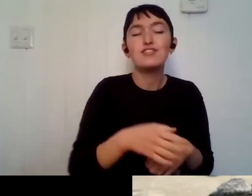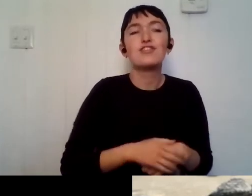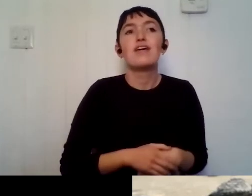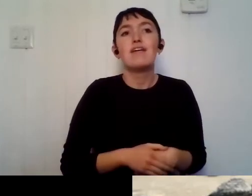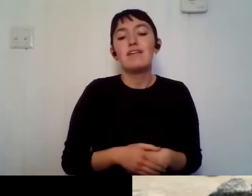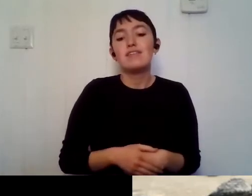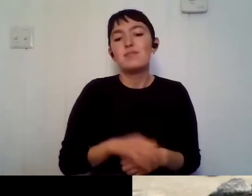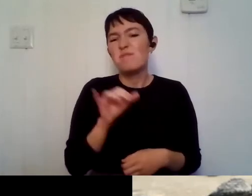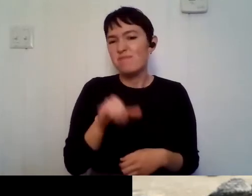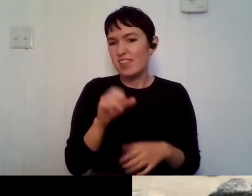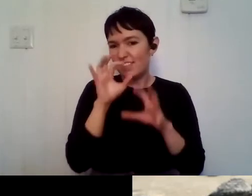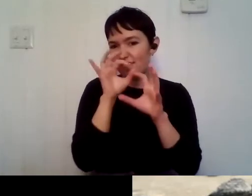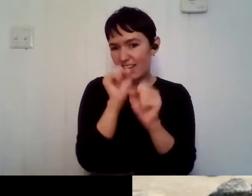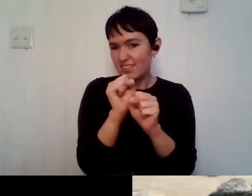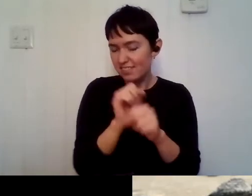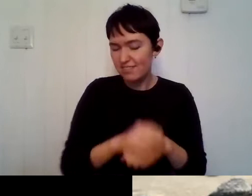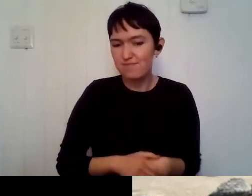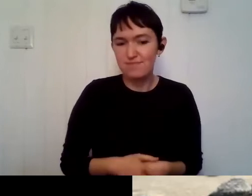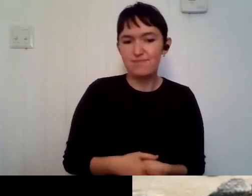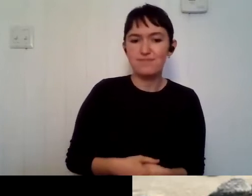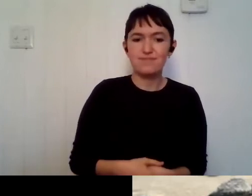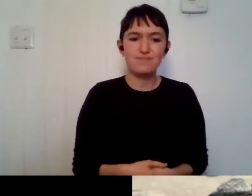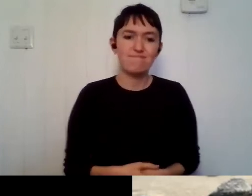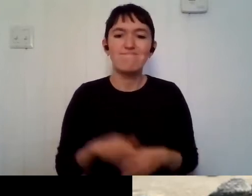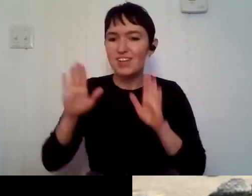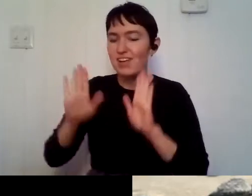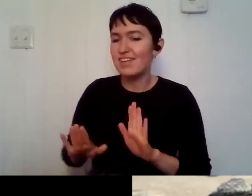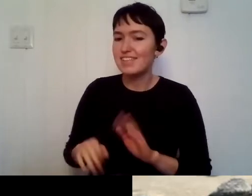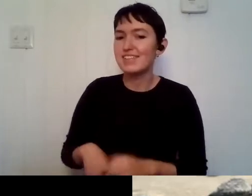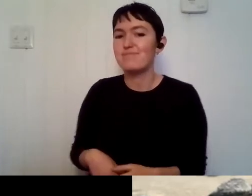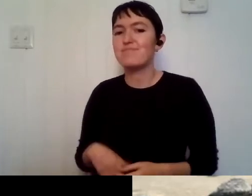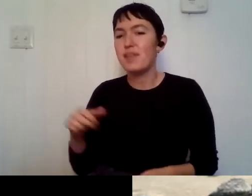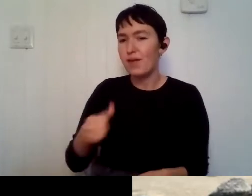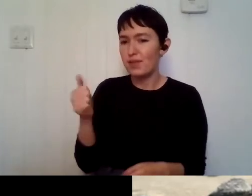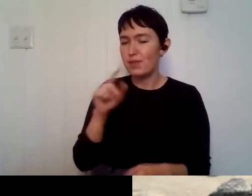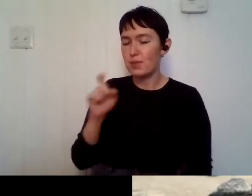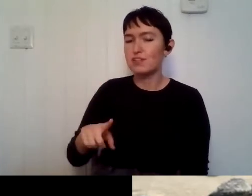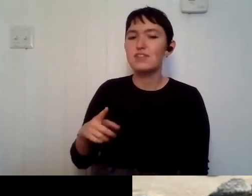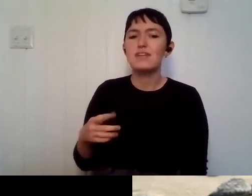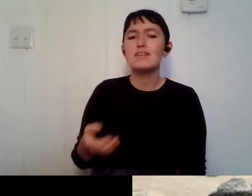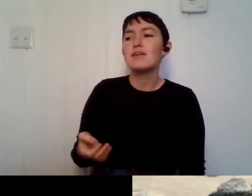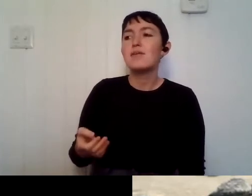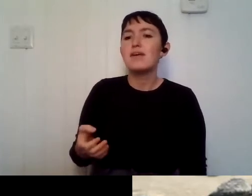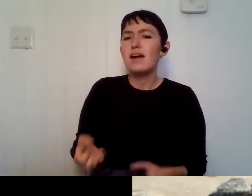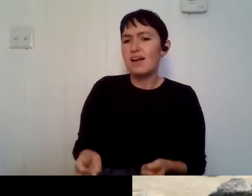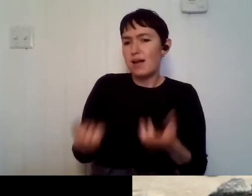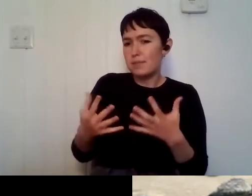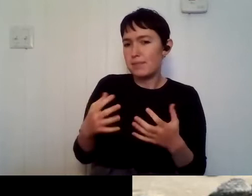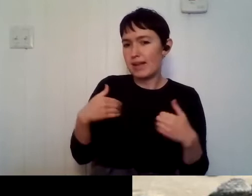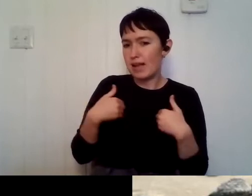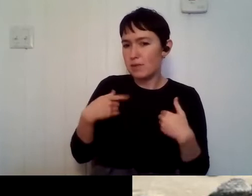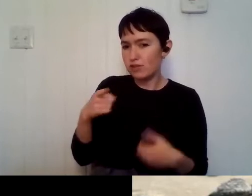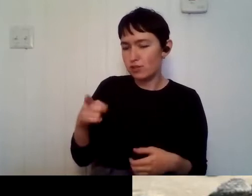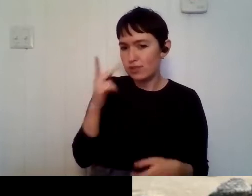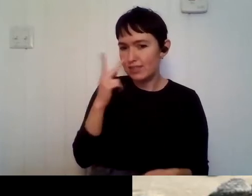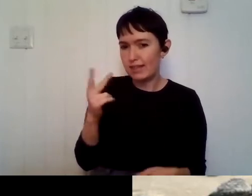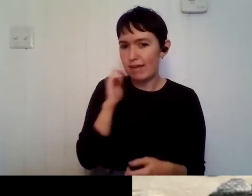fascinating to see. Awesome. So one of the other questions, um, have been like, how many animals do you see a day? And what's your